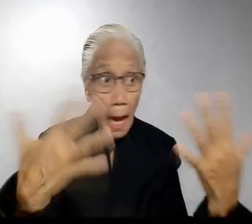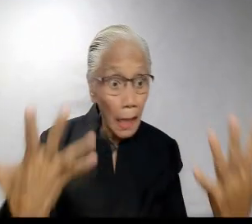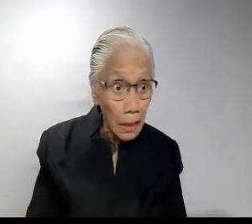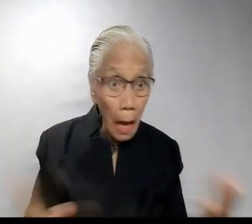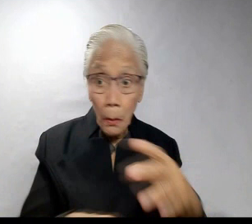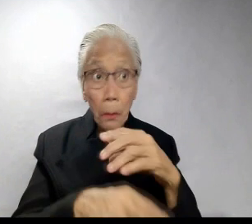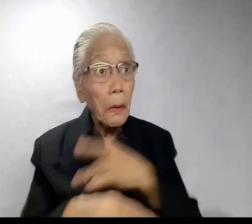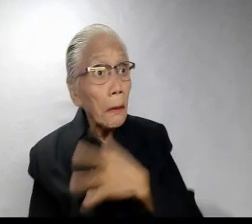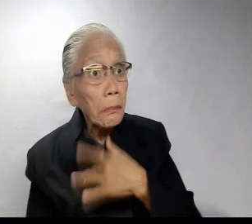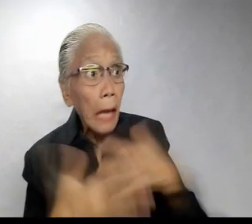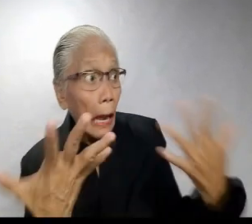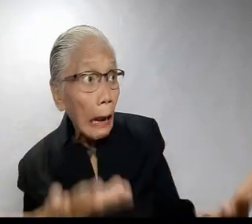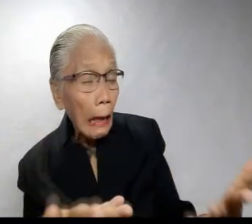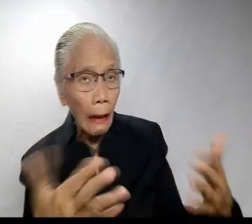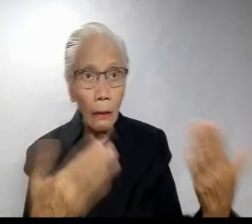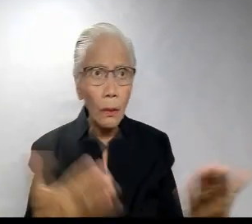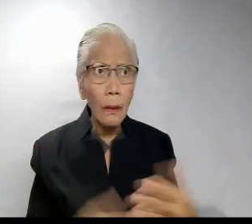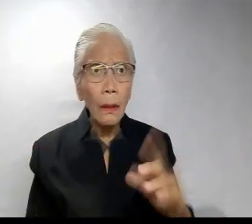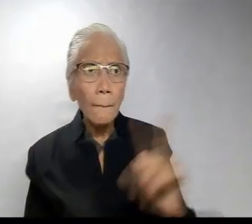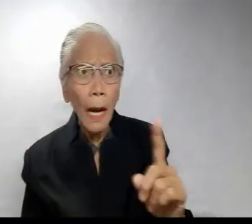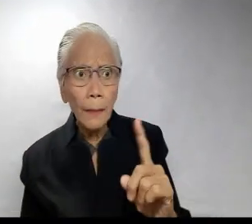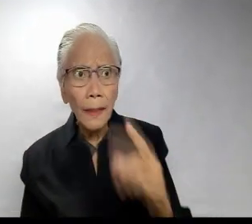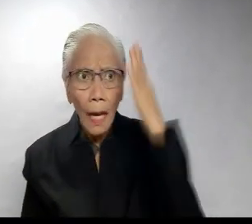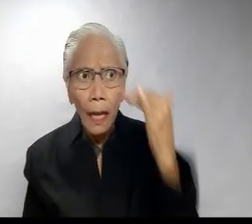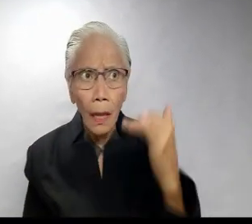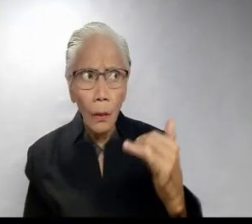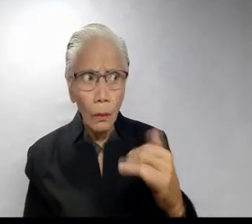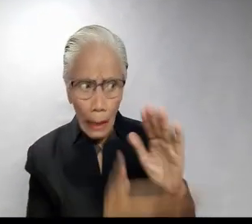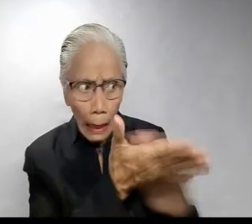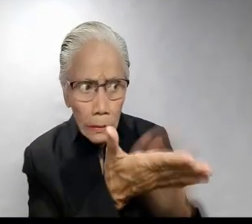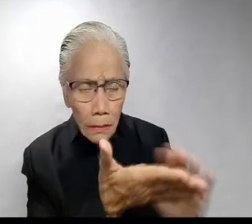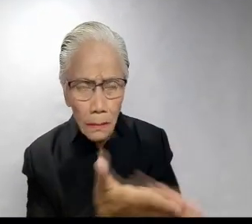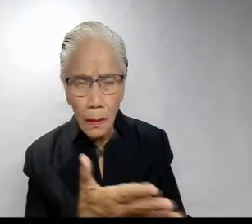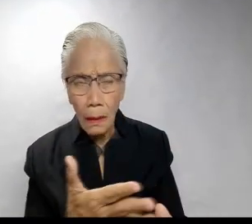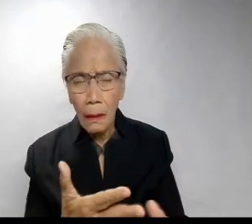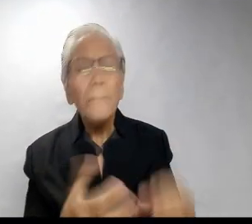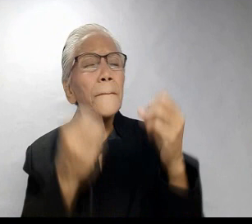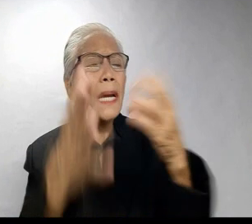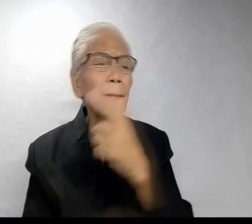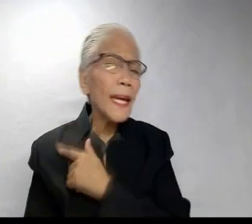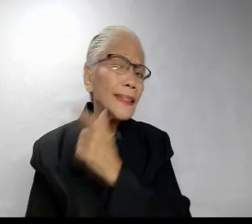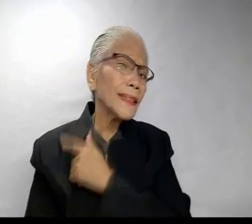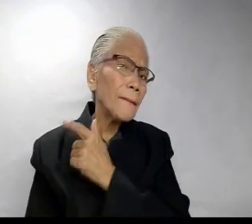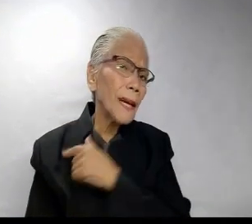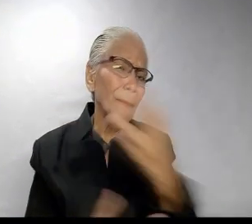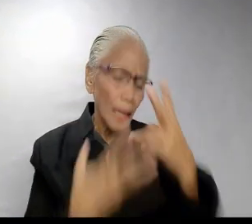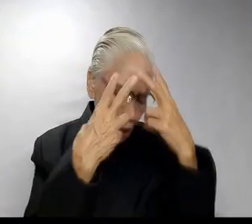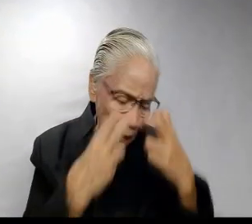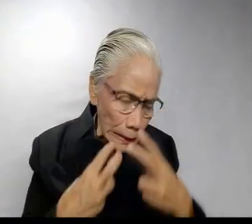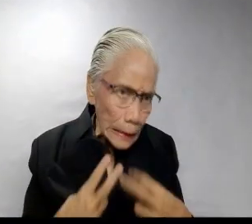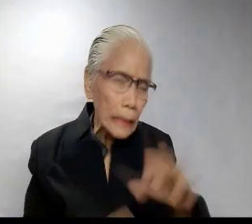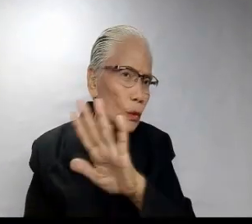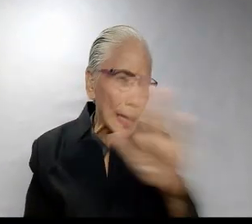manhid na tayo sa kasalanan, what do we need to ask forgiveness for? marami din ang tamad o sisain ang